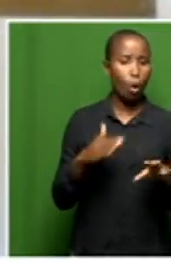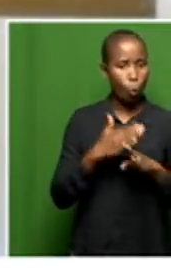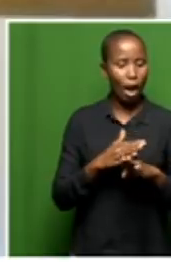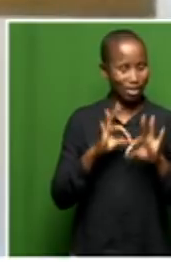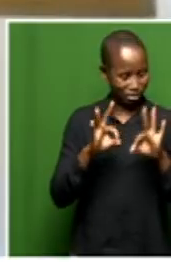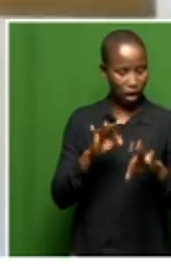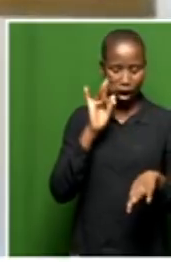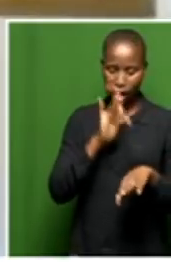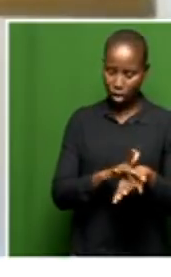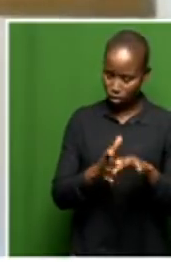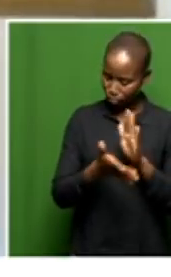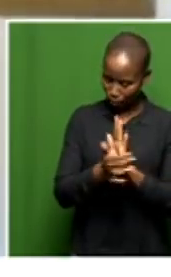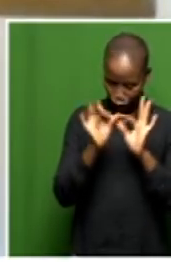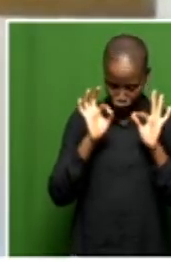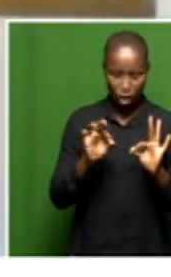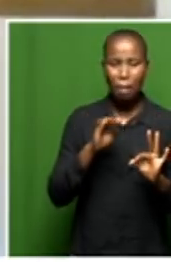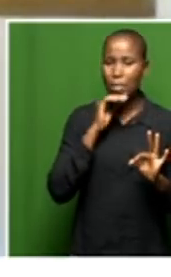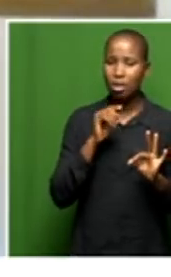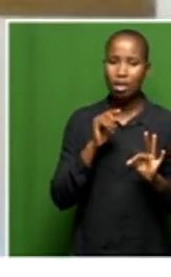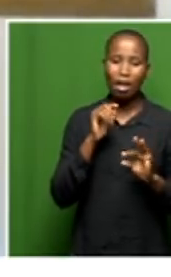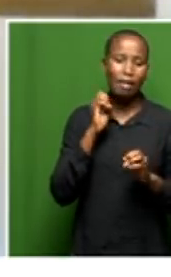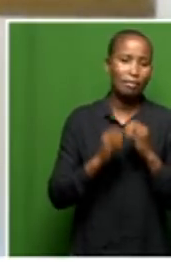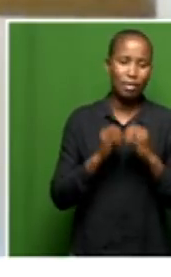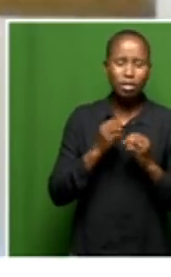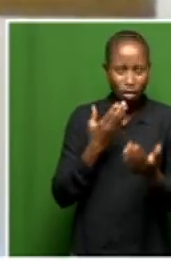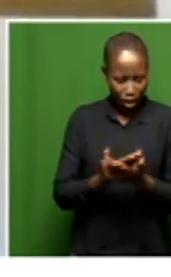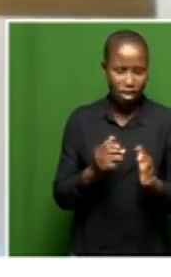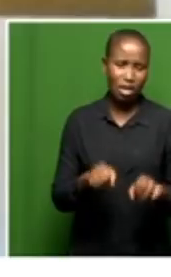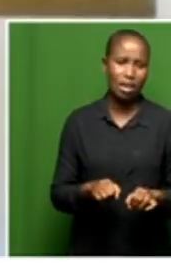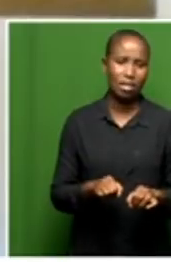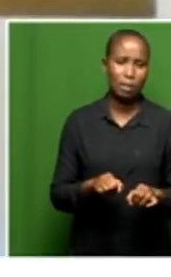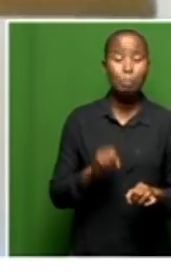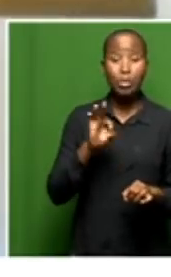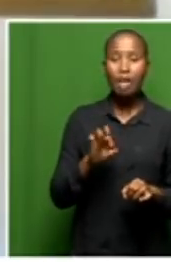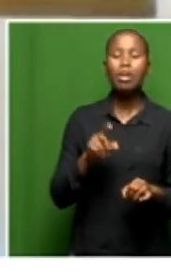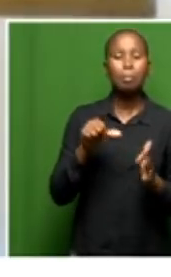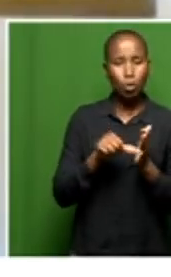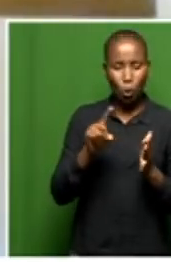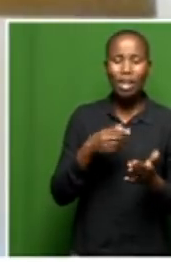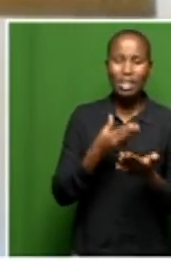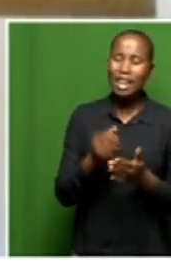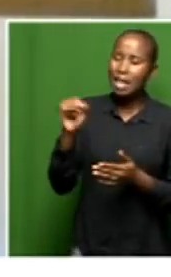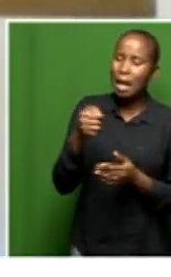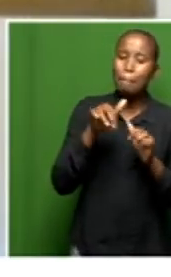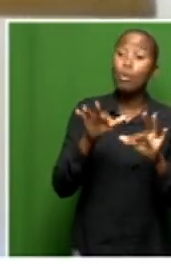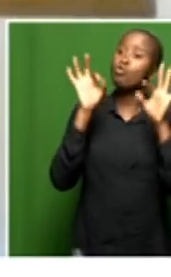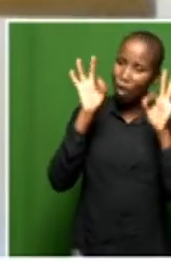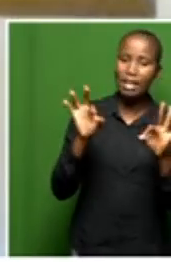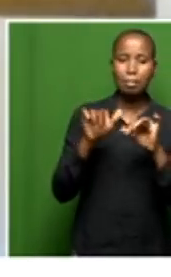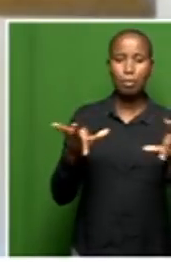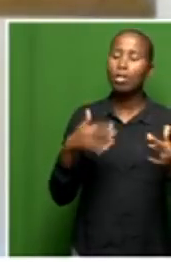not unfixable. If you have the right people doing the work, it should take three to four months to fix this.